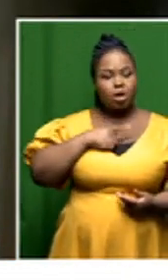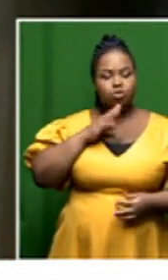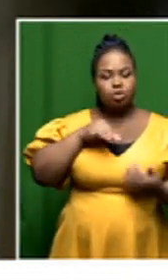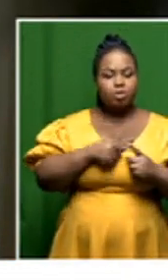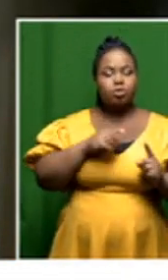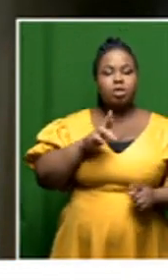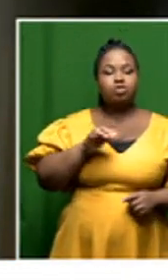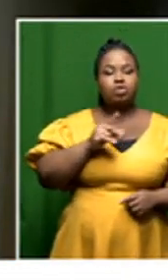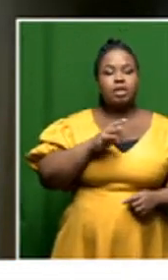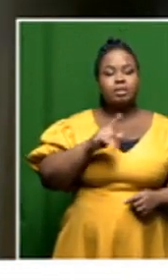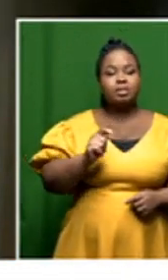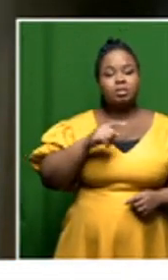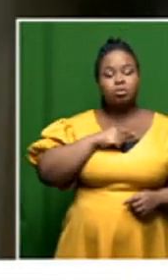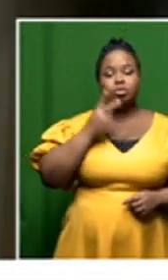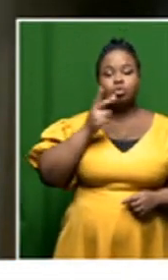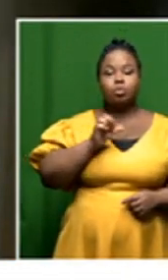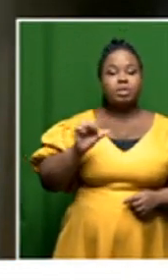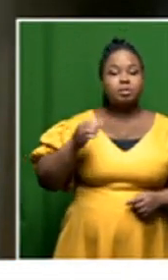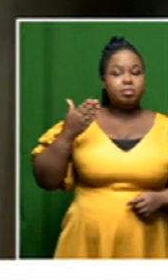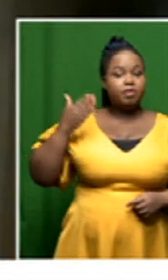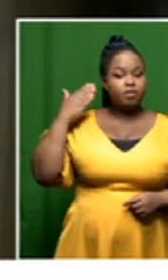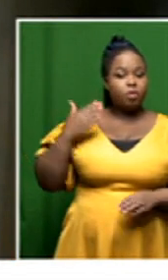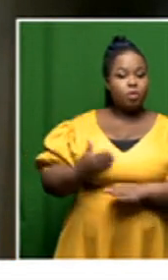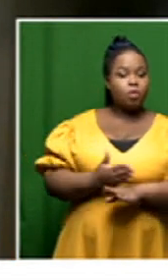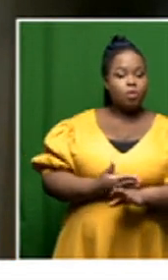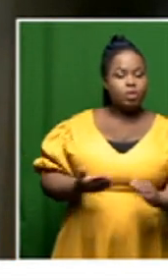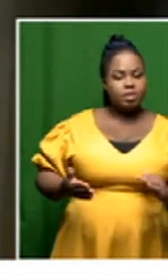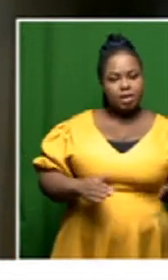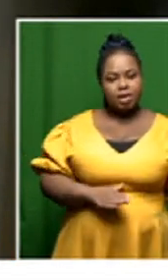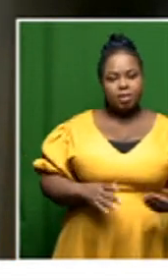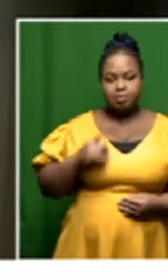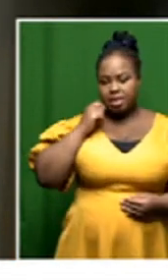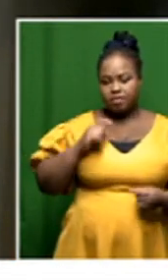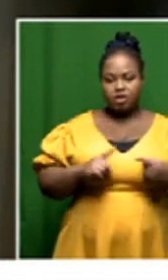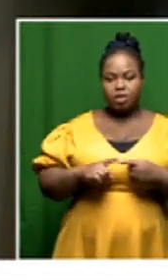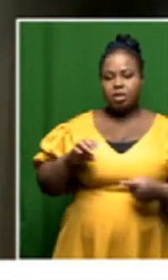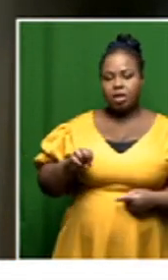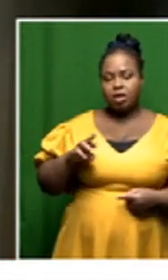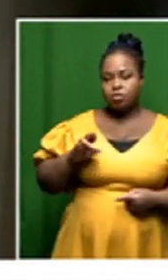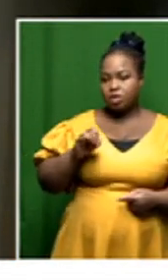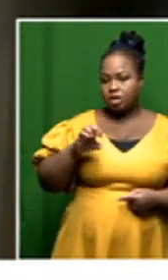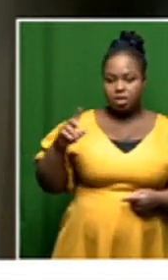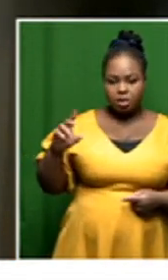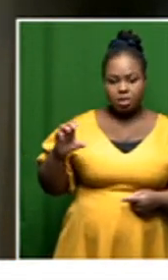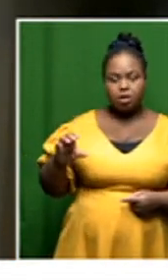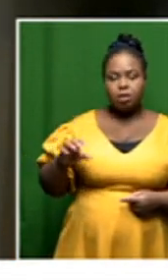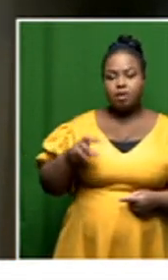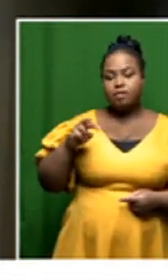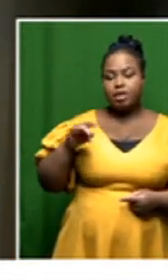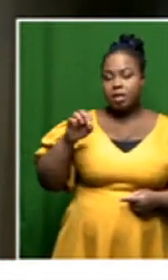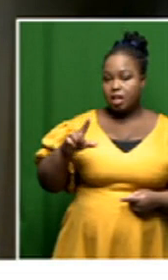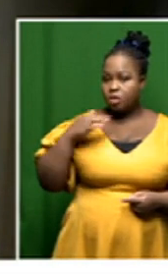jao rodriguez two weeks before jao rodriguez died a guy called eric winter who was the